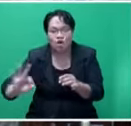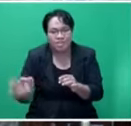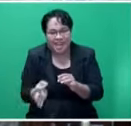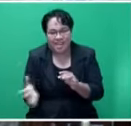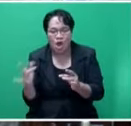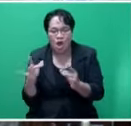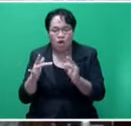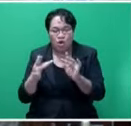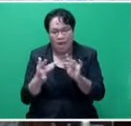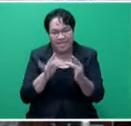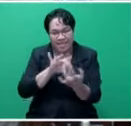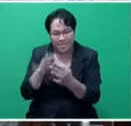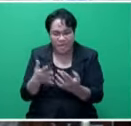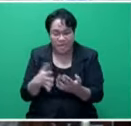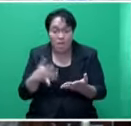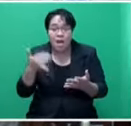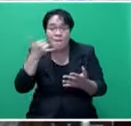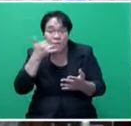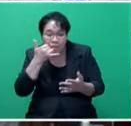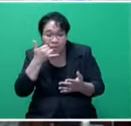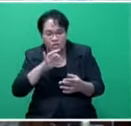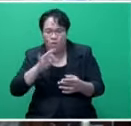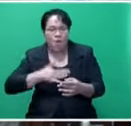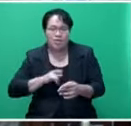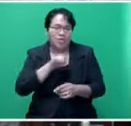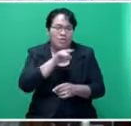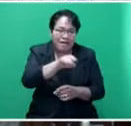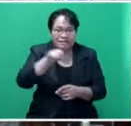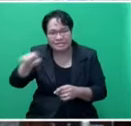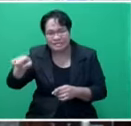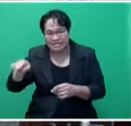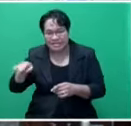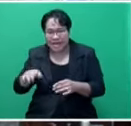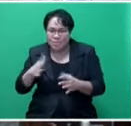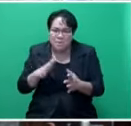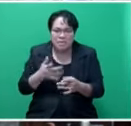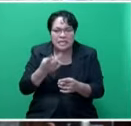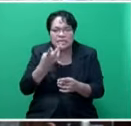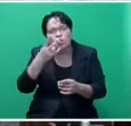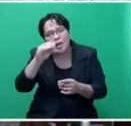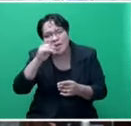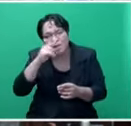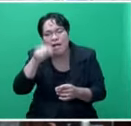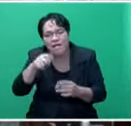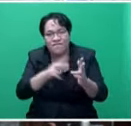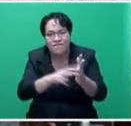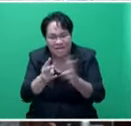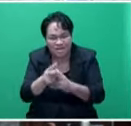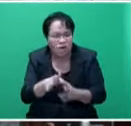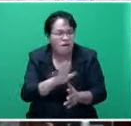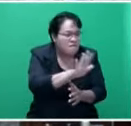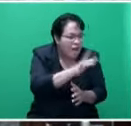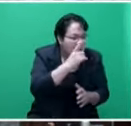where the mobile phone companies don't want to go because there's maybe 20 people in a village or five